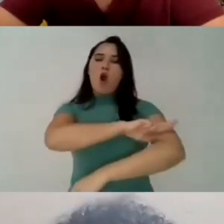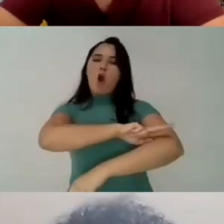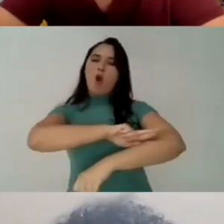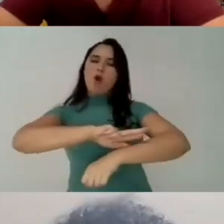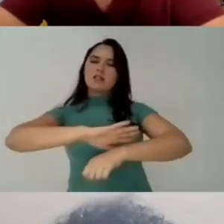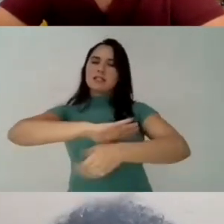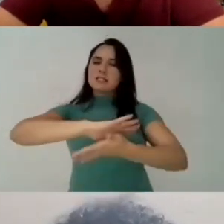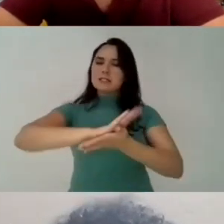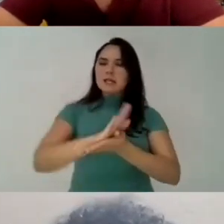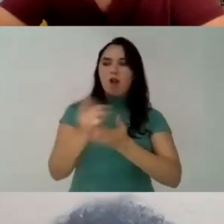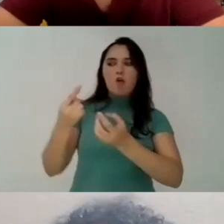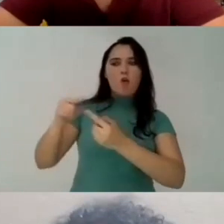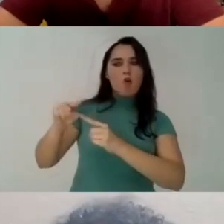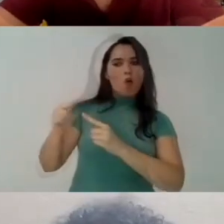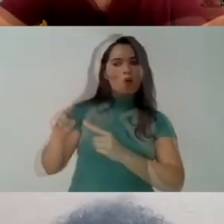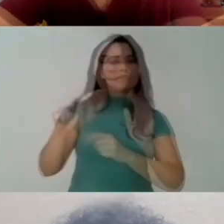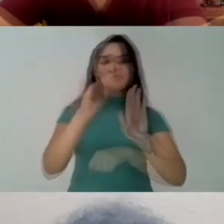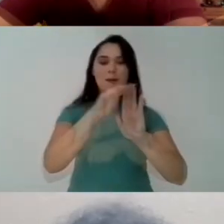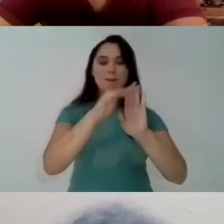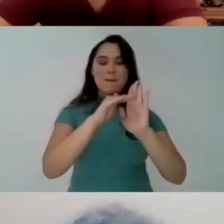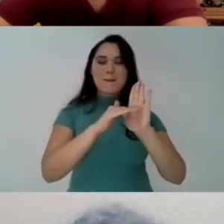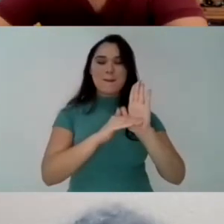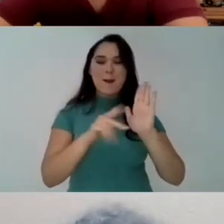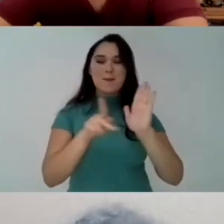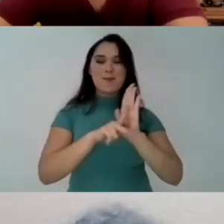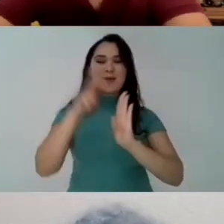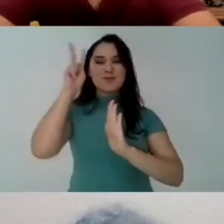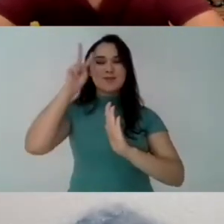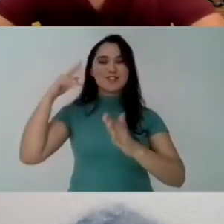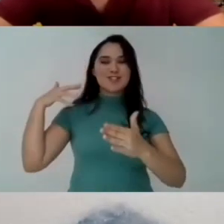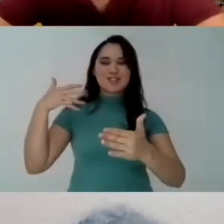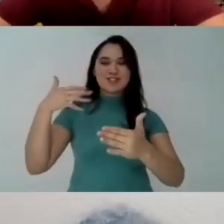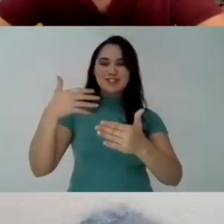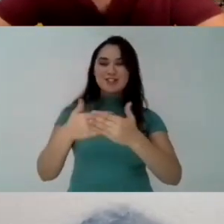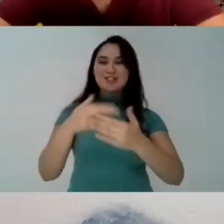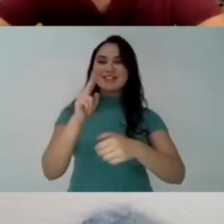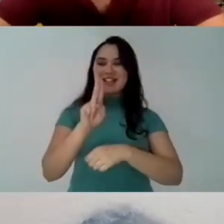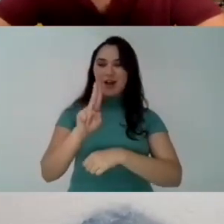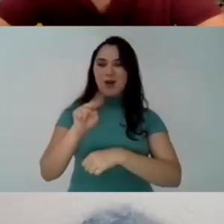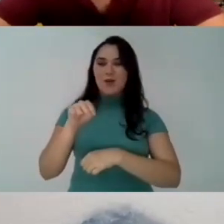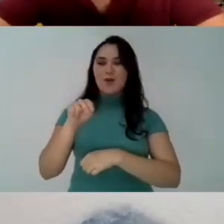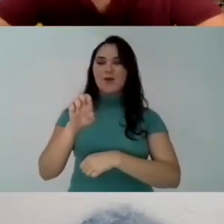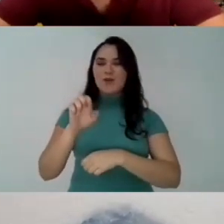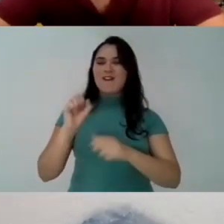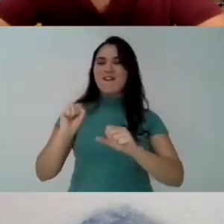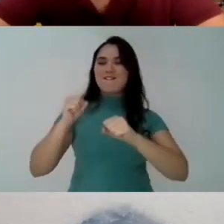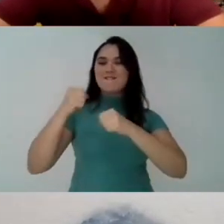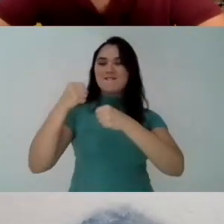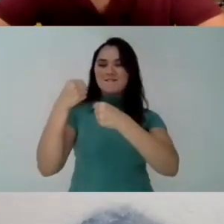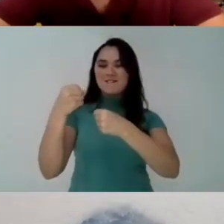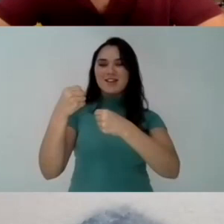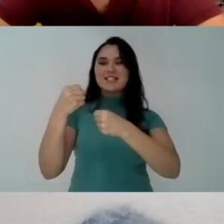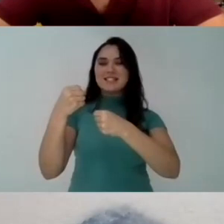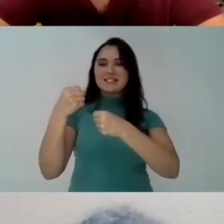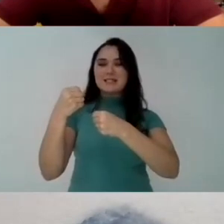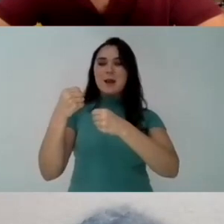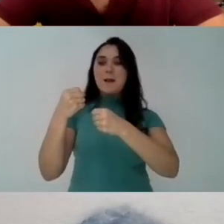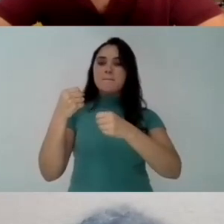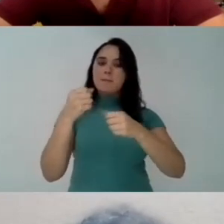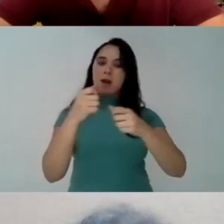to have a virtual event In this event, we are debating